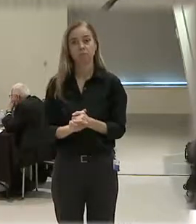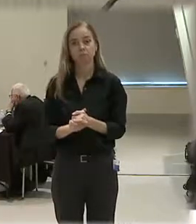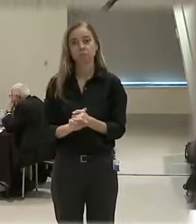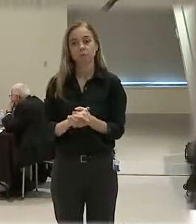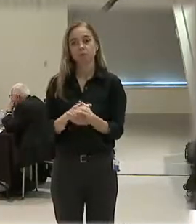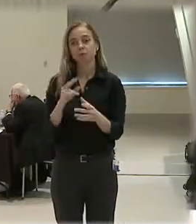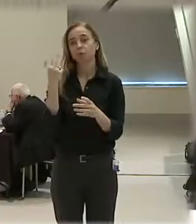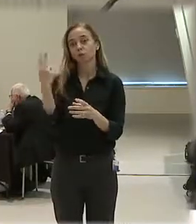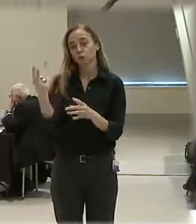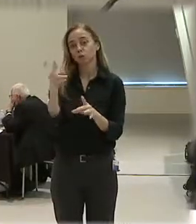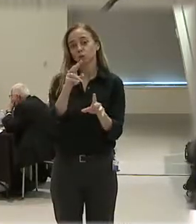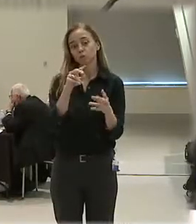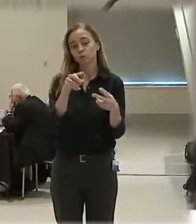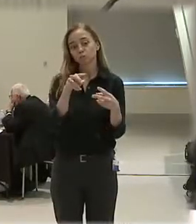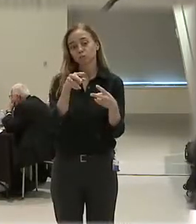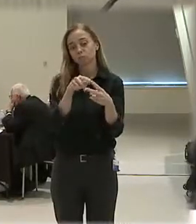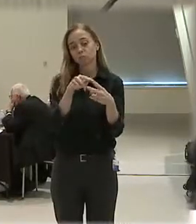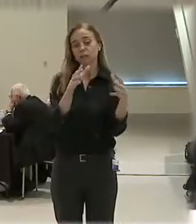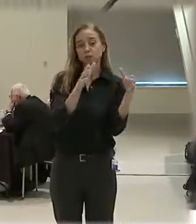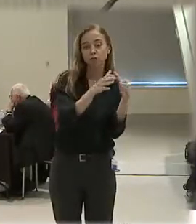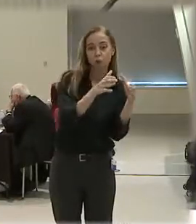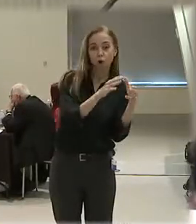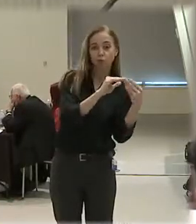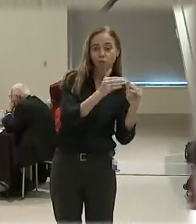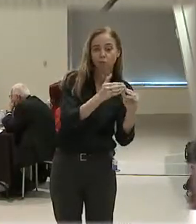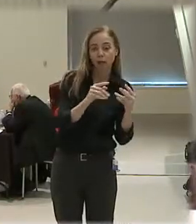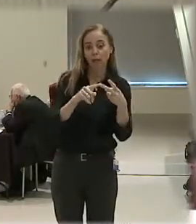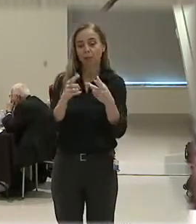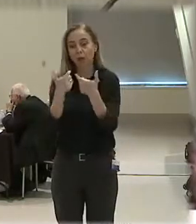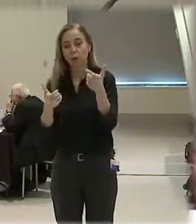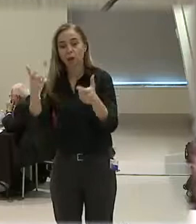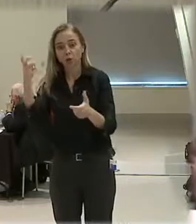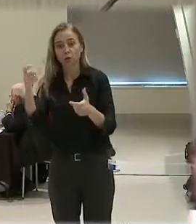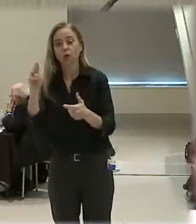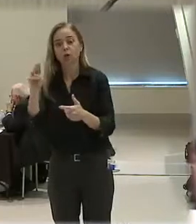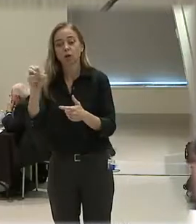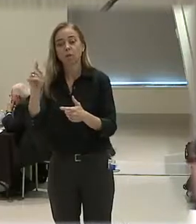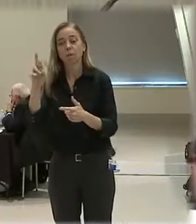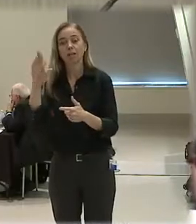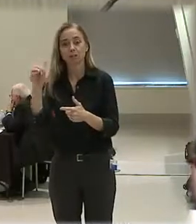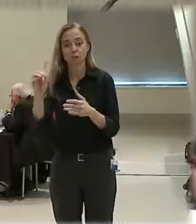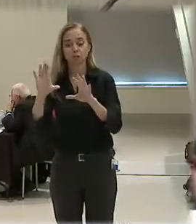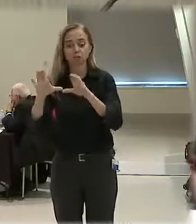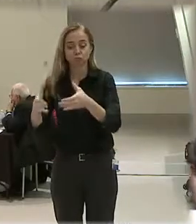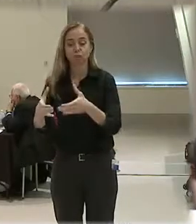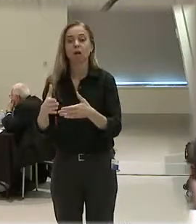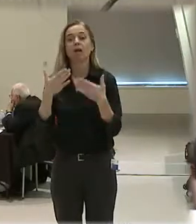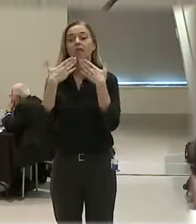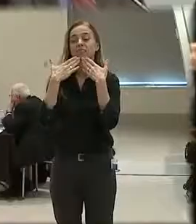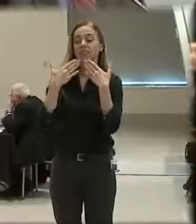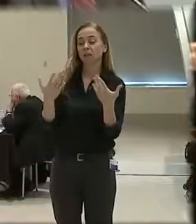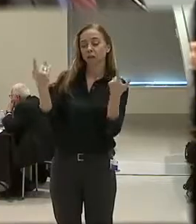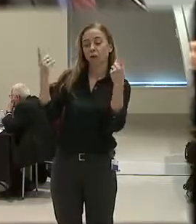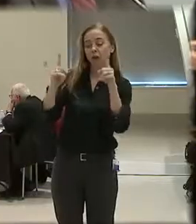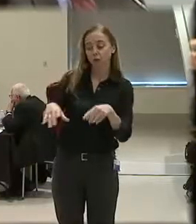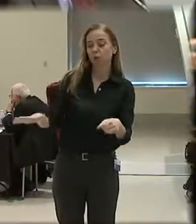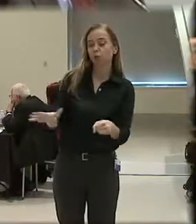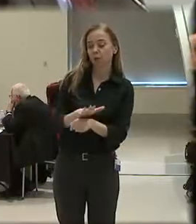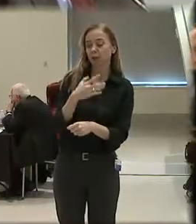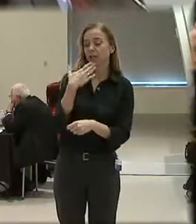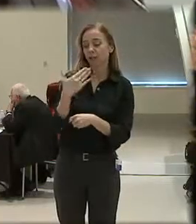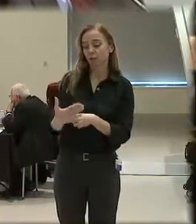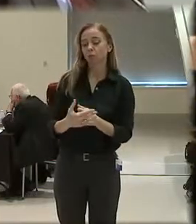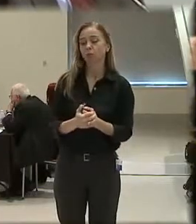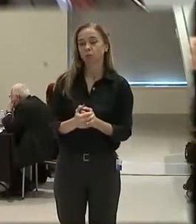there's two different sized departments, a small suburban agency and a large metropolitan department. Thank you. I agree totally about Cincinnati.